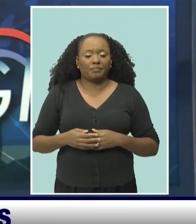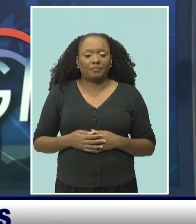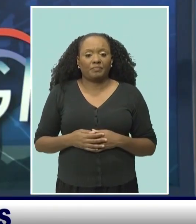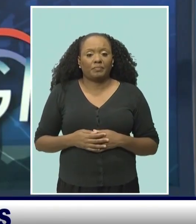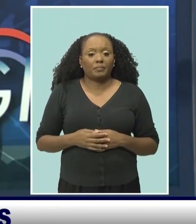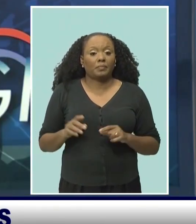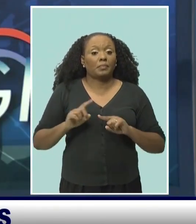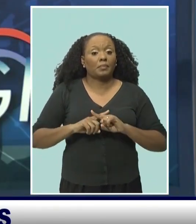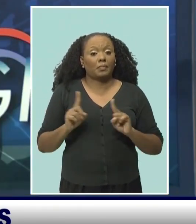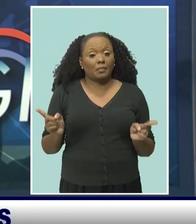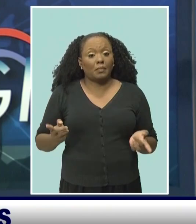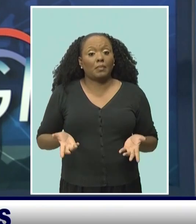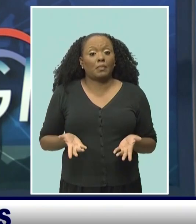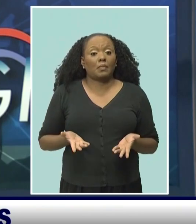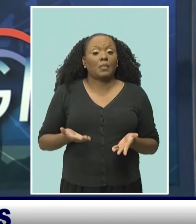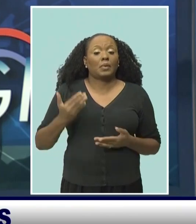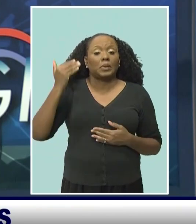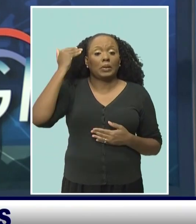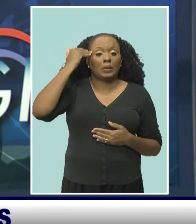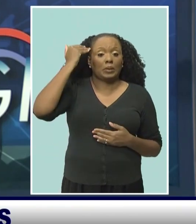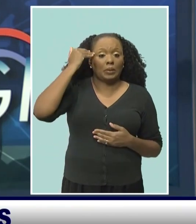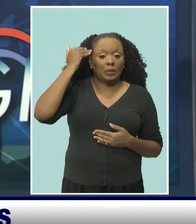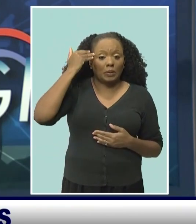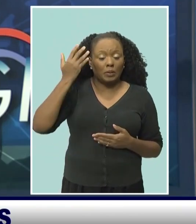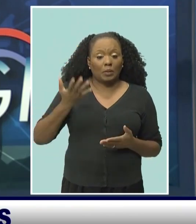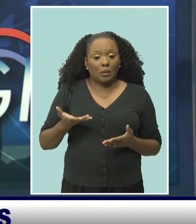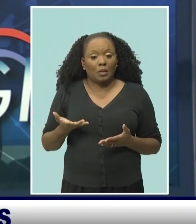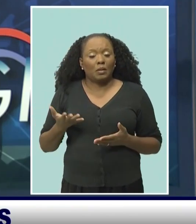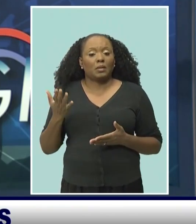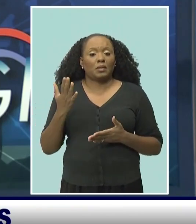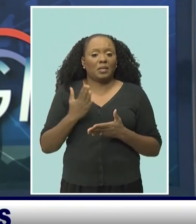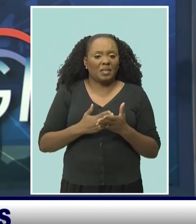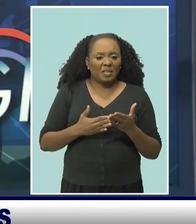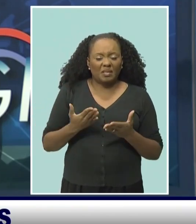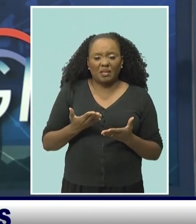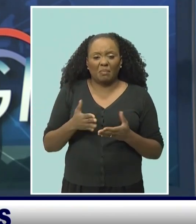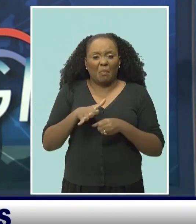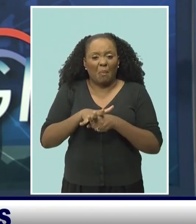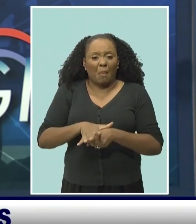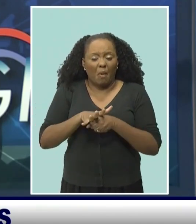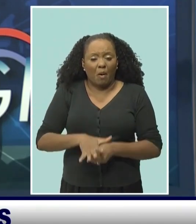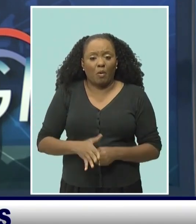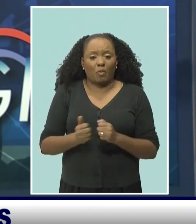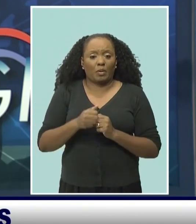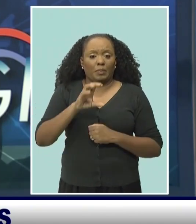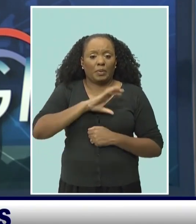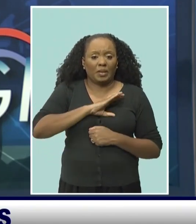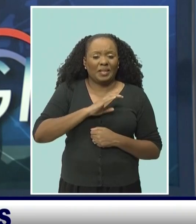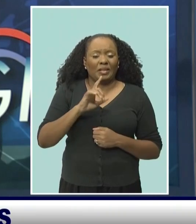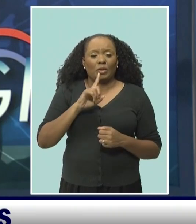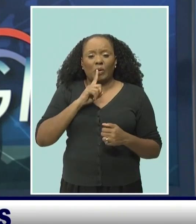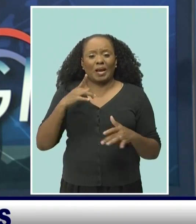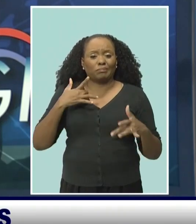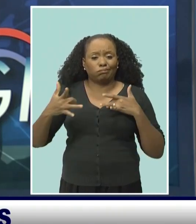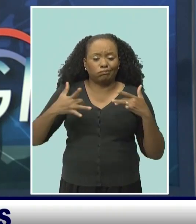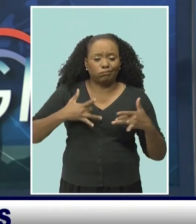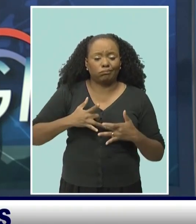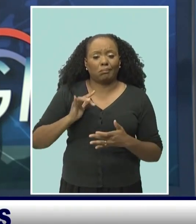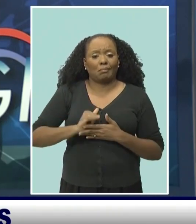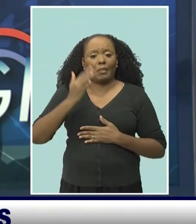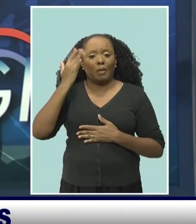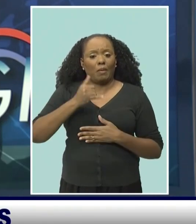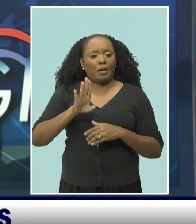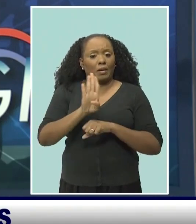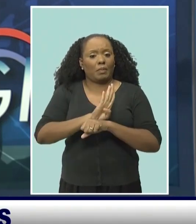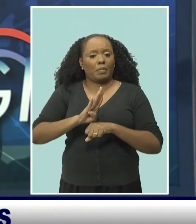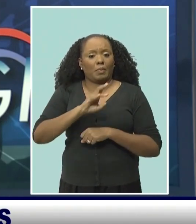However, Acting Commissioner Boyce acknowledges recidivism is straining police resources and remains a concern, which is why the Barbados Police